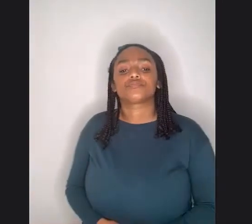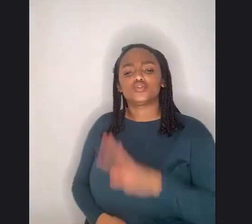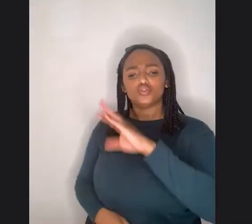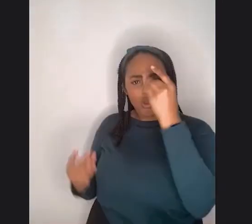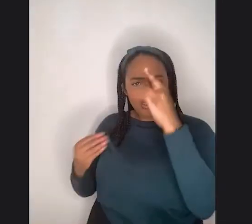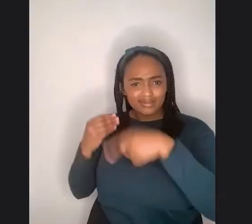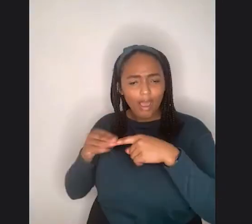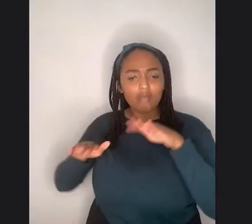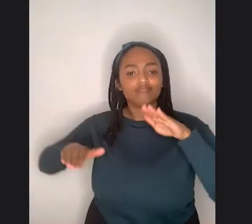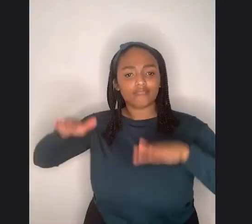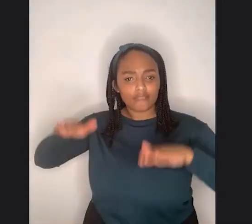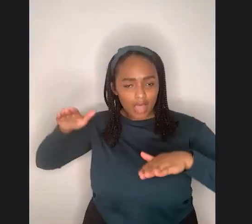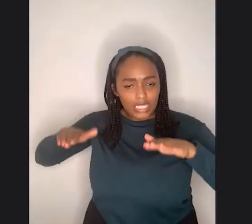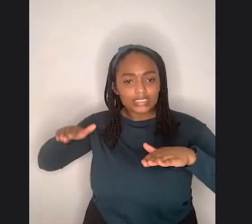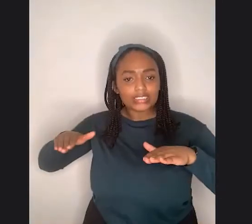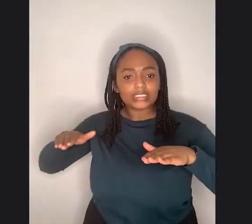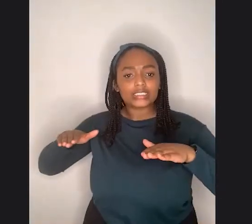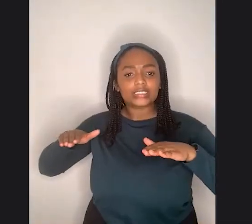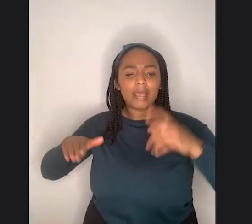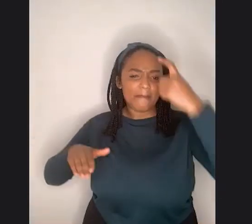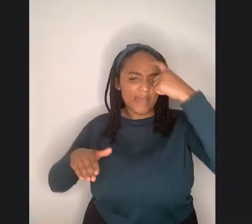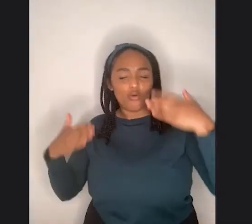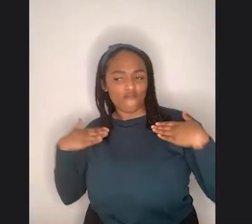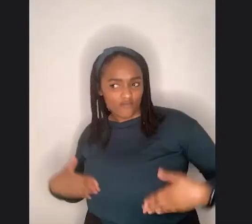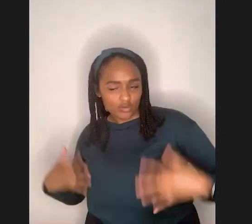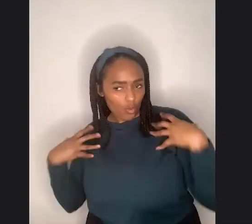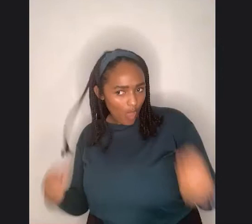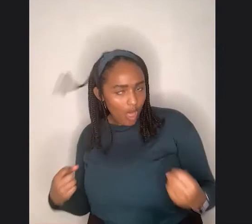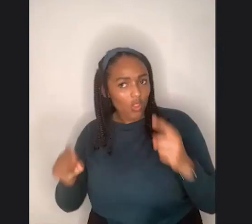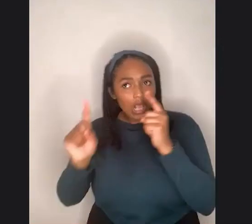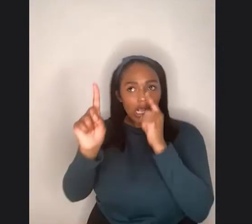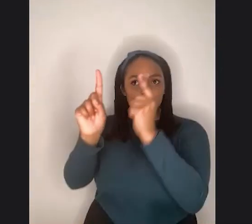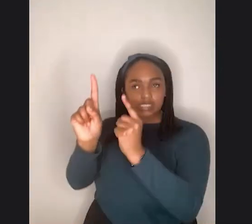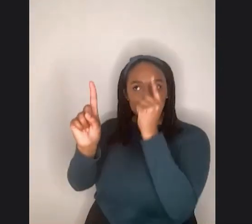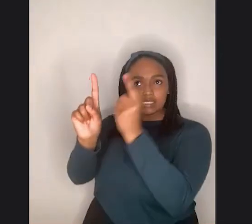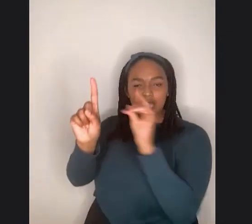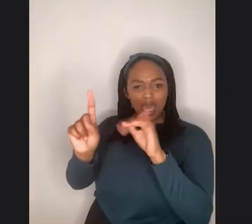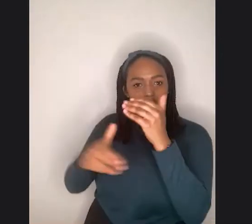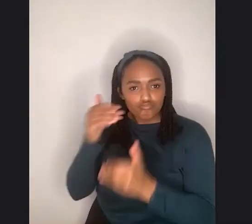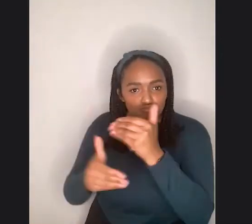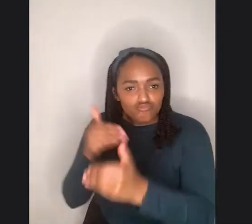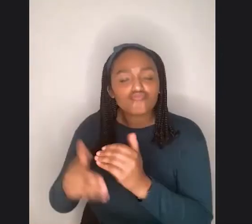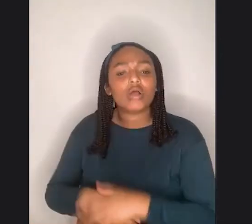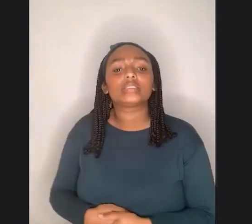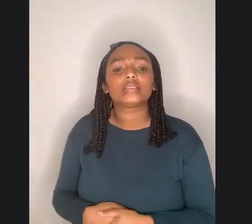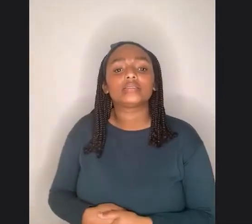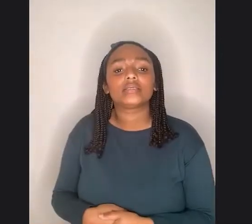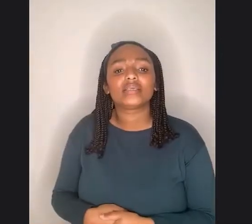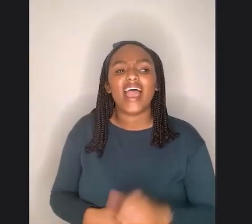pursuit of health, mental or physical health with, um, with not getting into an area of healthism?